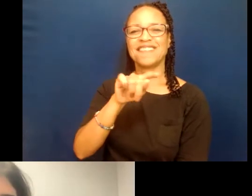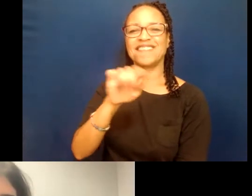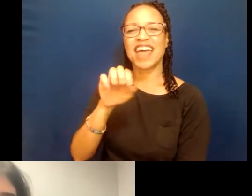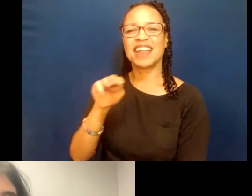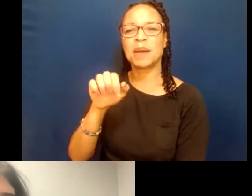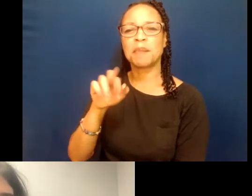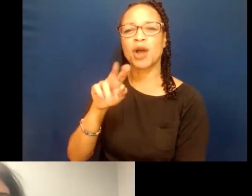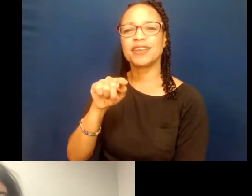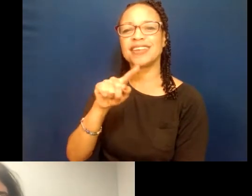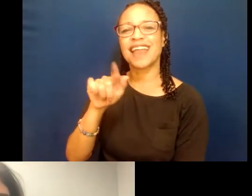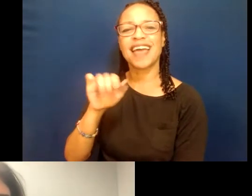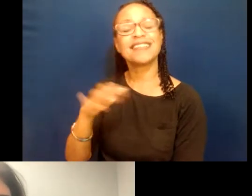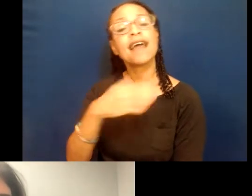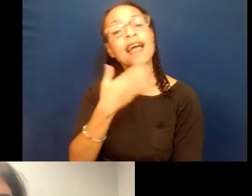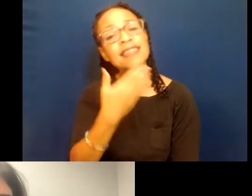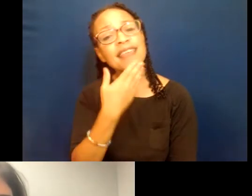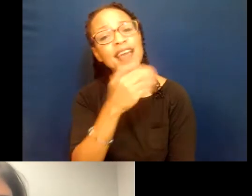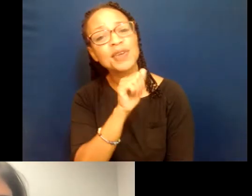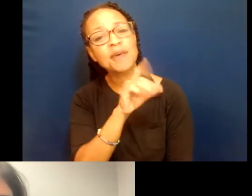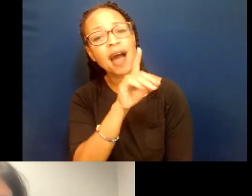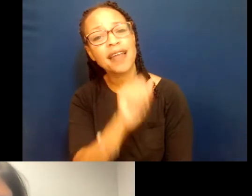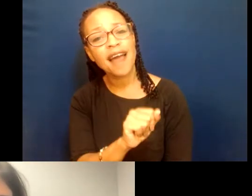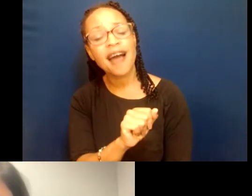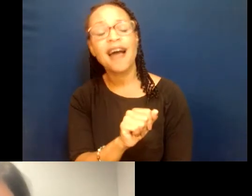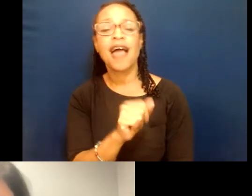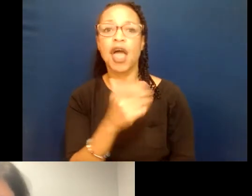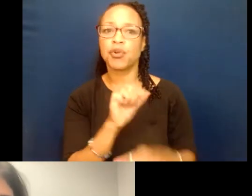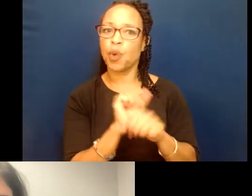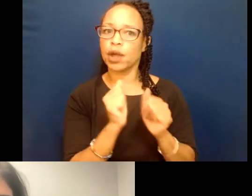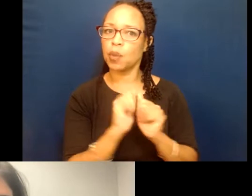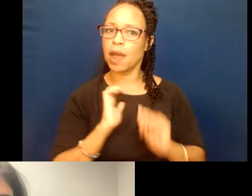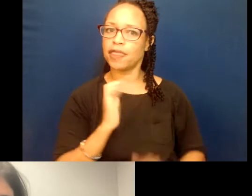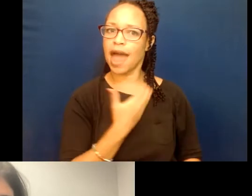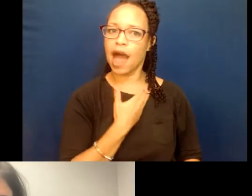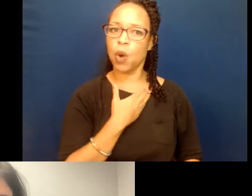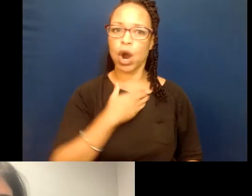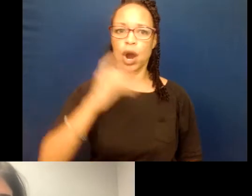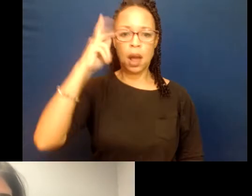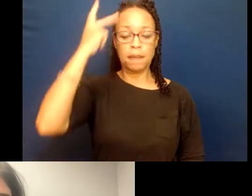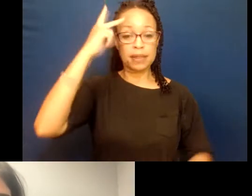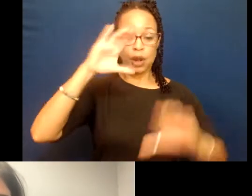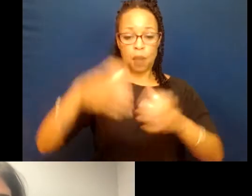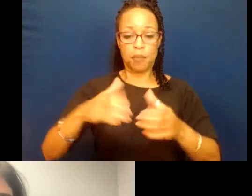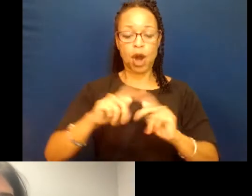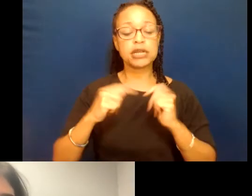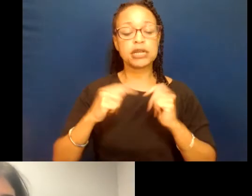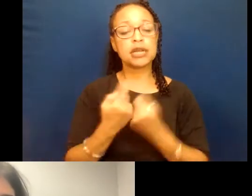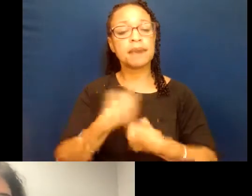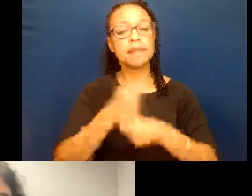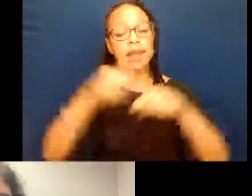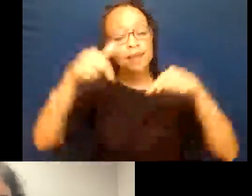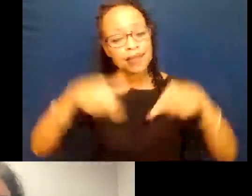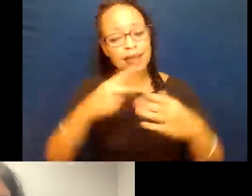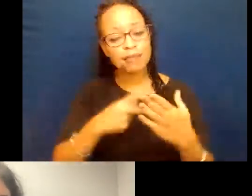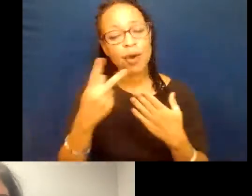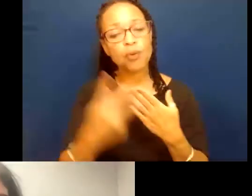so much, Ada. And thank you for working with our party team and our staff on creating this program tonight. It's